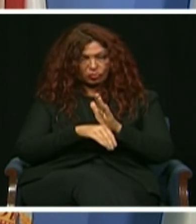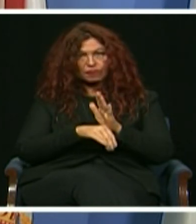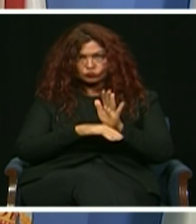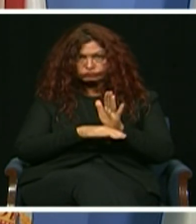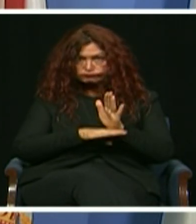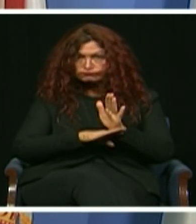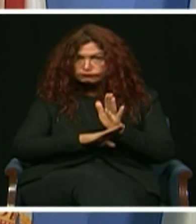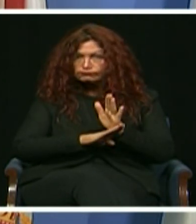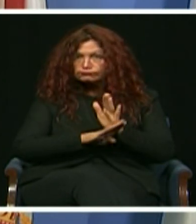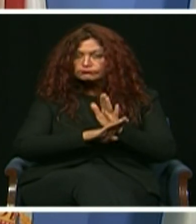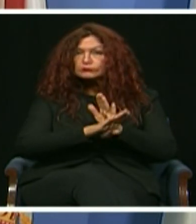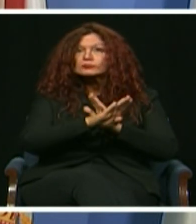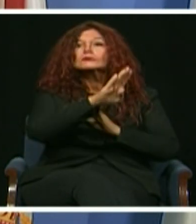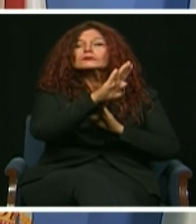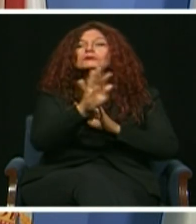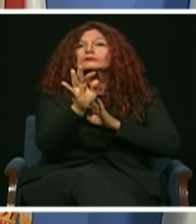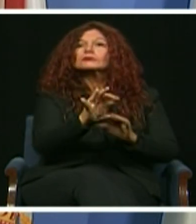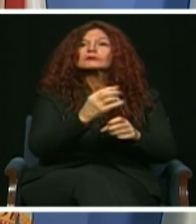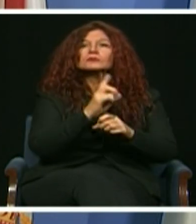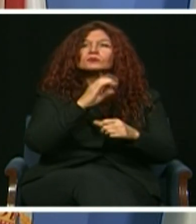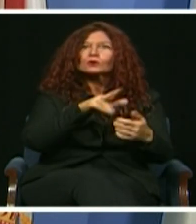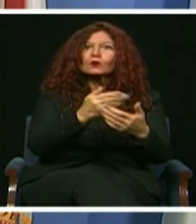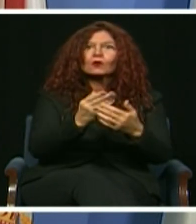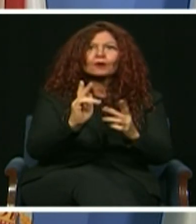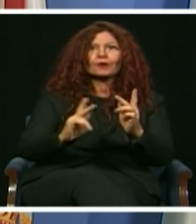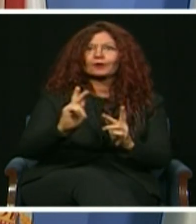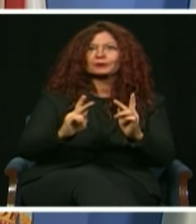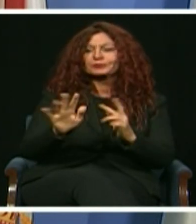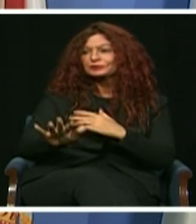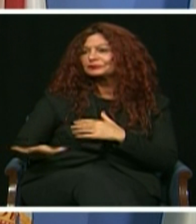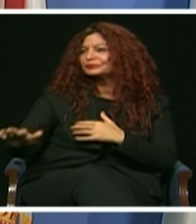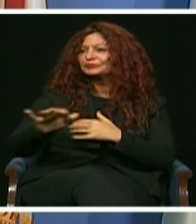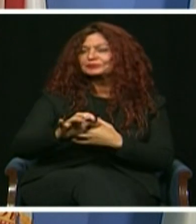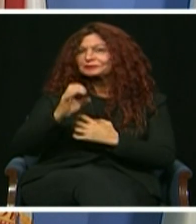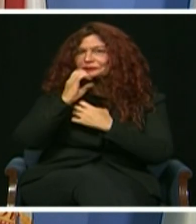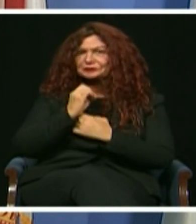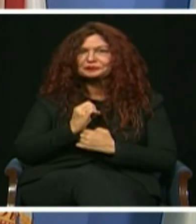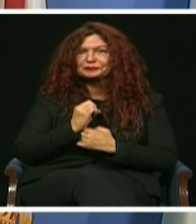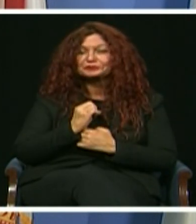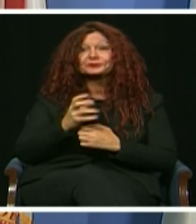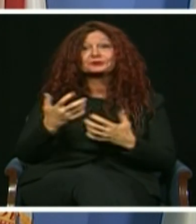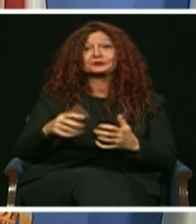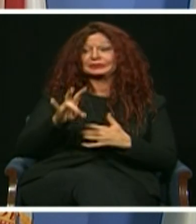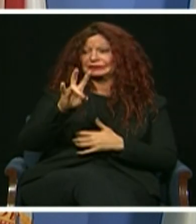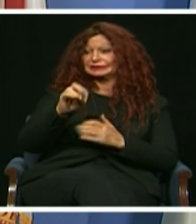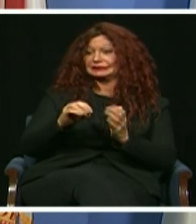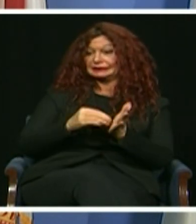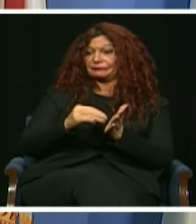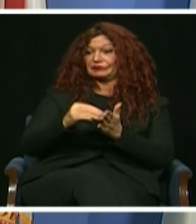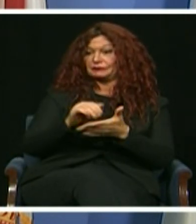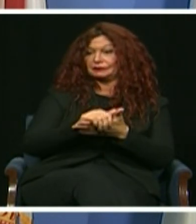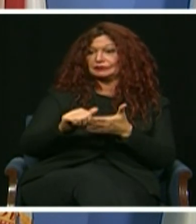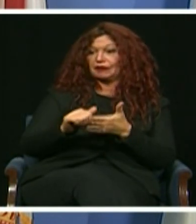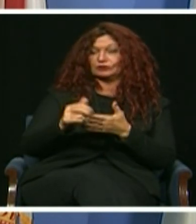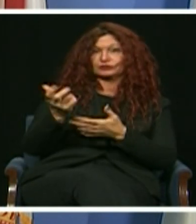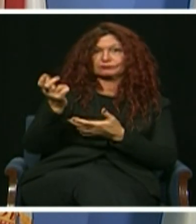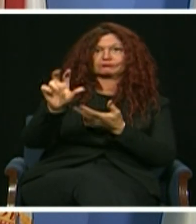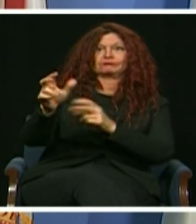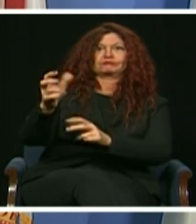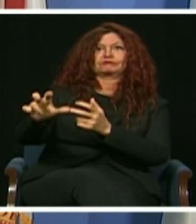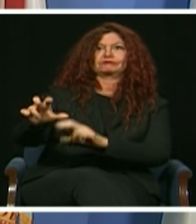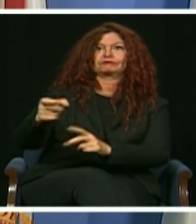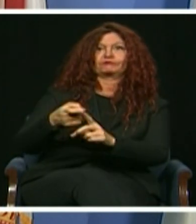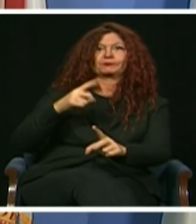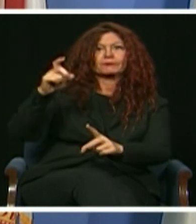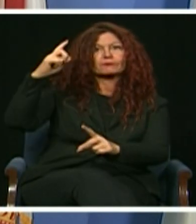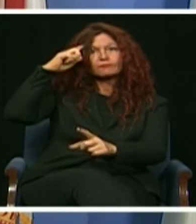behind. We've already invested nearly $70 million in Federal CARES Act funds for small business relief that has helped so many